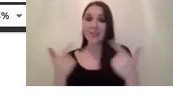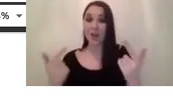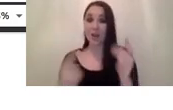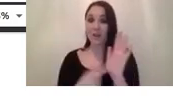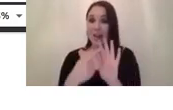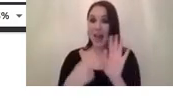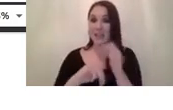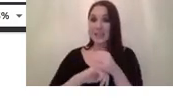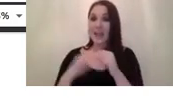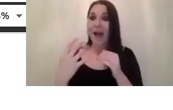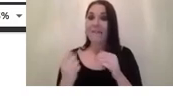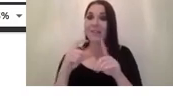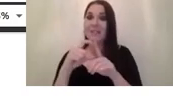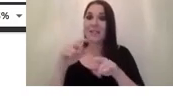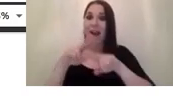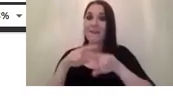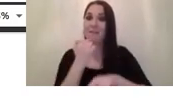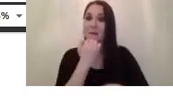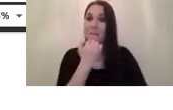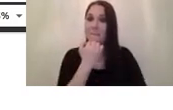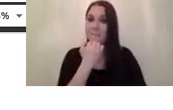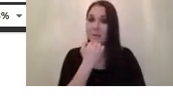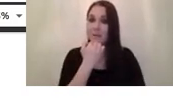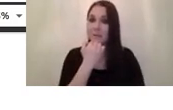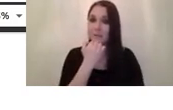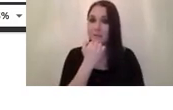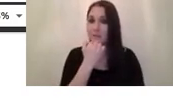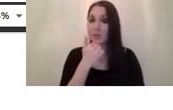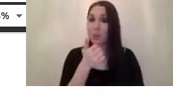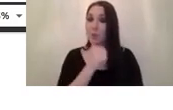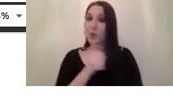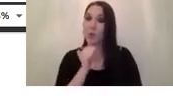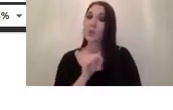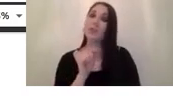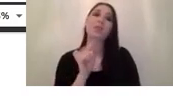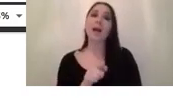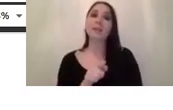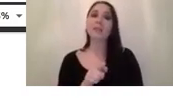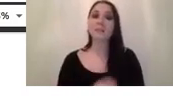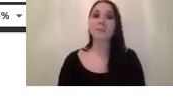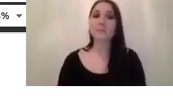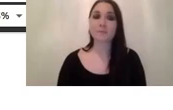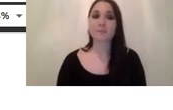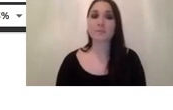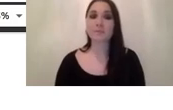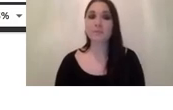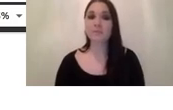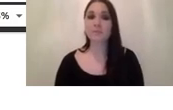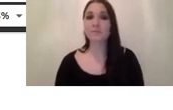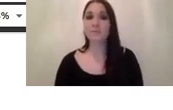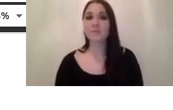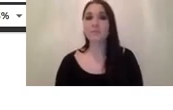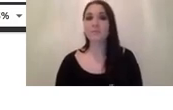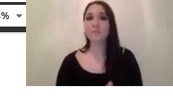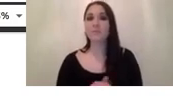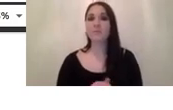f number so the lens aperture is your friend use it um a larger uh depth of field records a larger